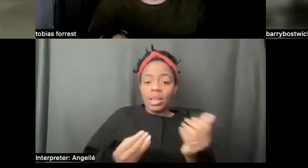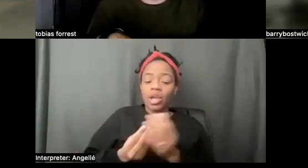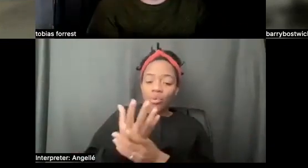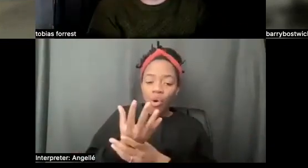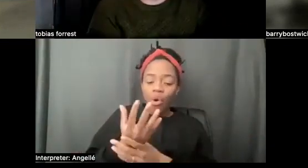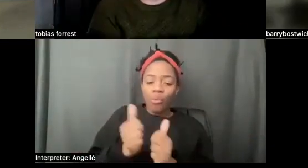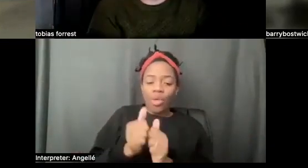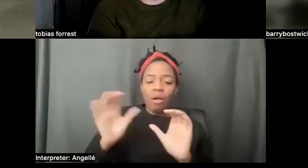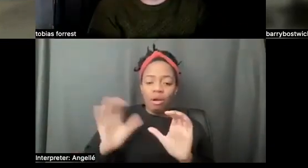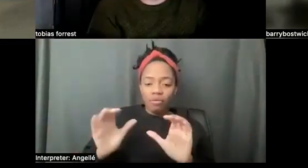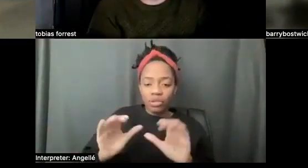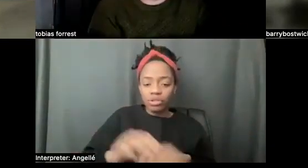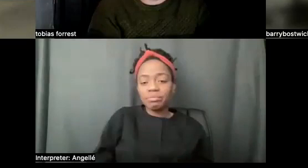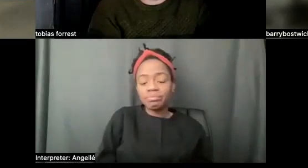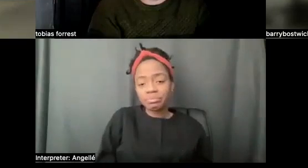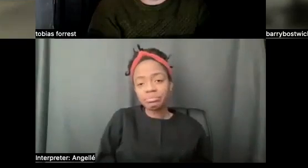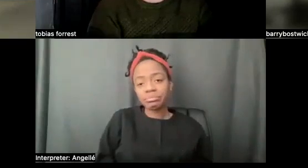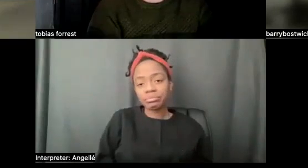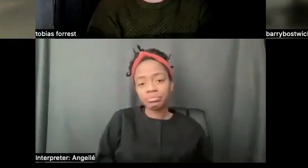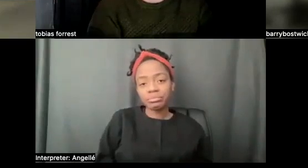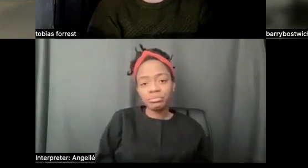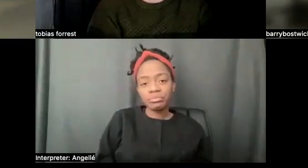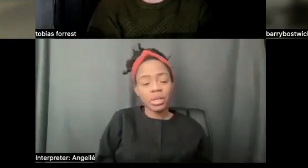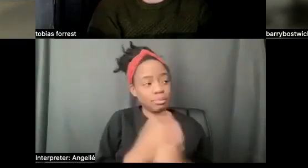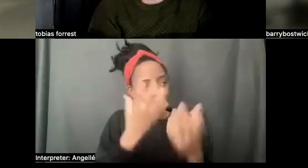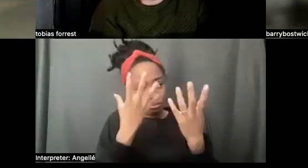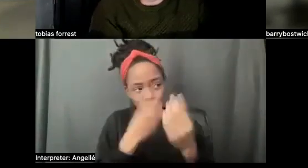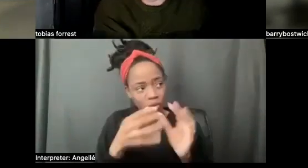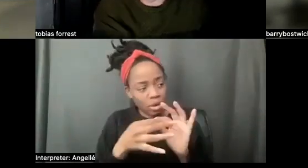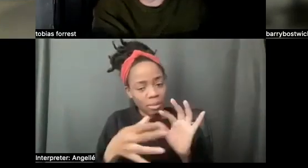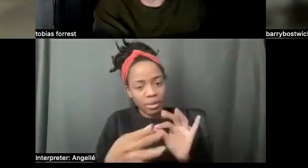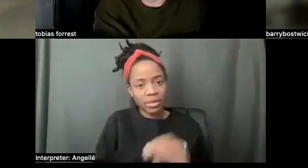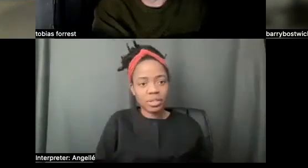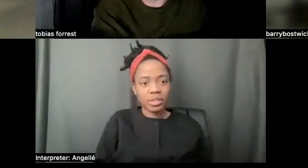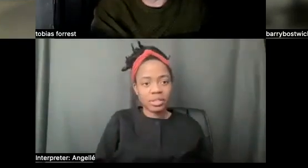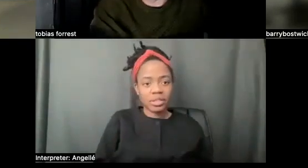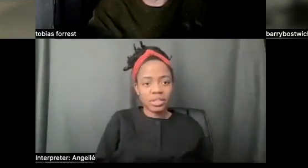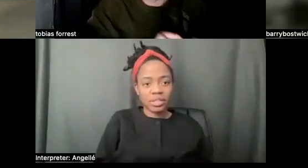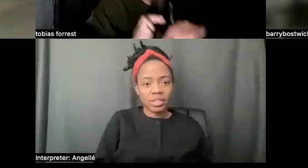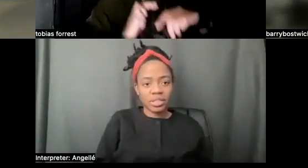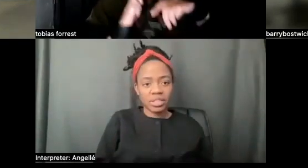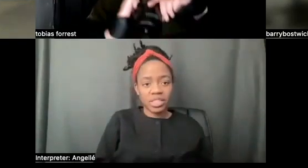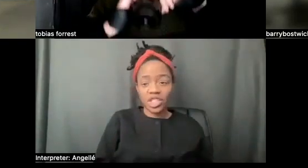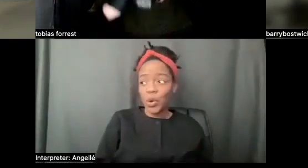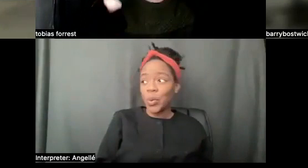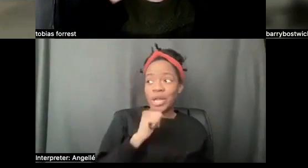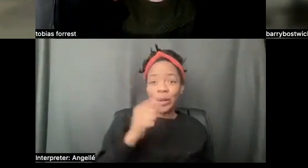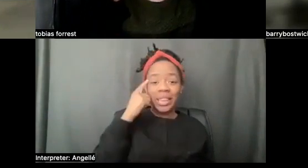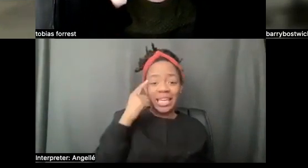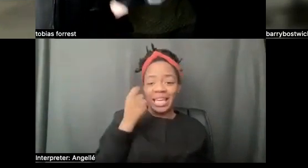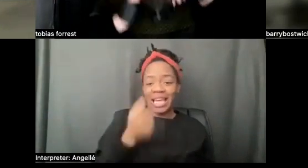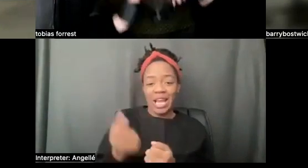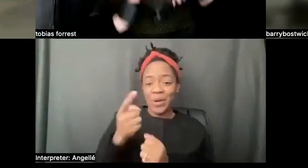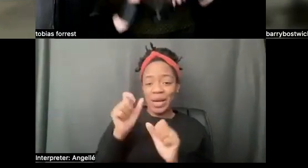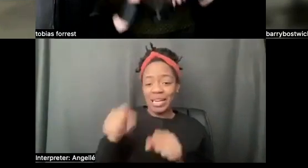Well, that's great. Beautifully said. Well, that was pretty deep, Toby. Well, I don't think I don't think anyone can show that. I love it.